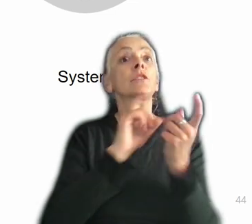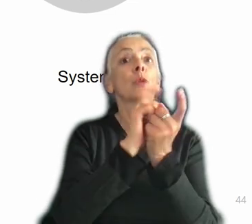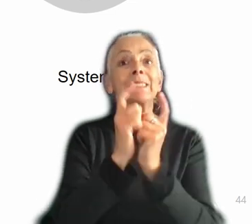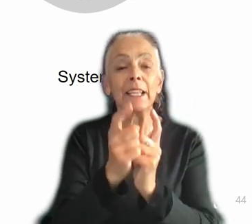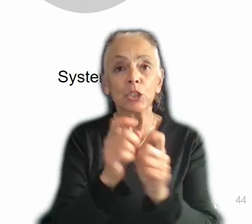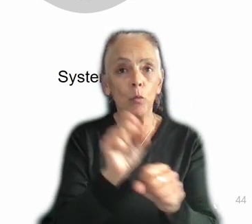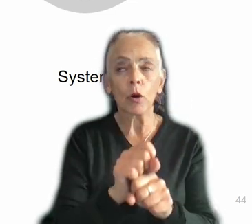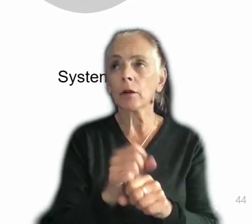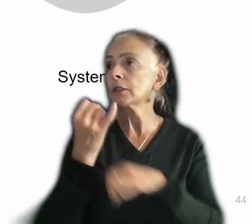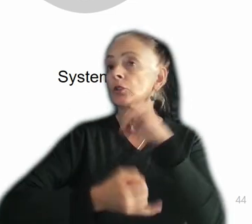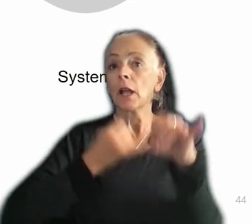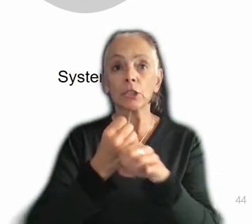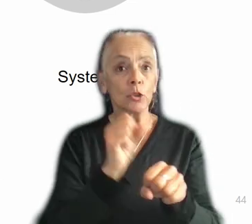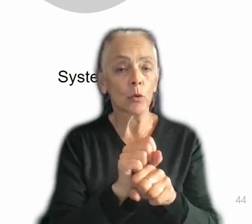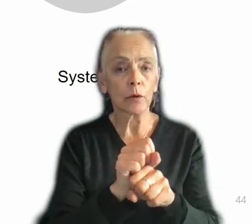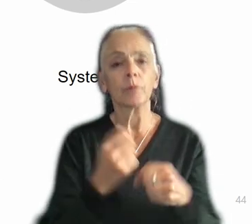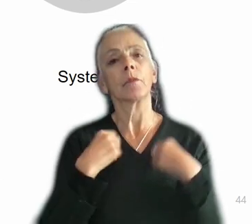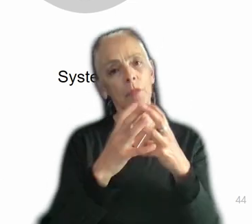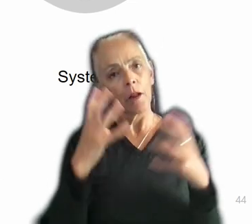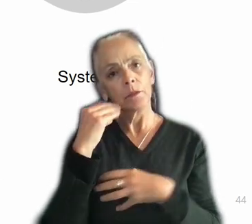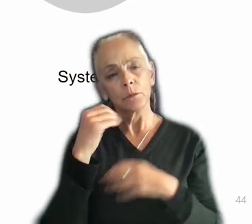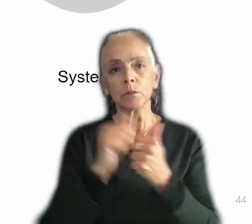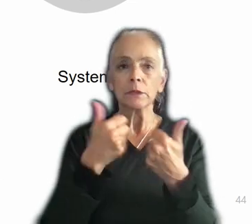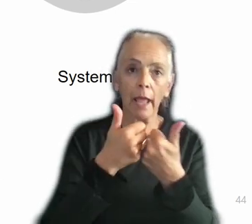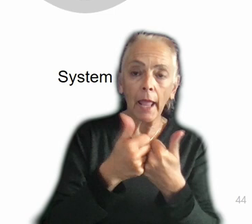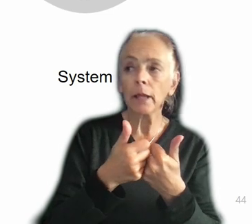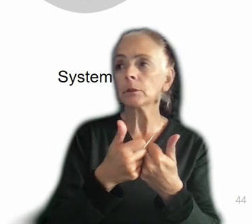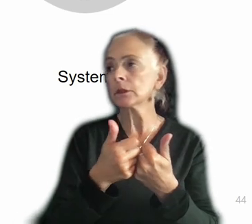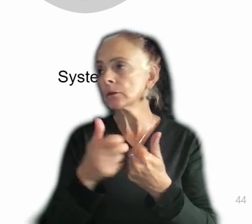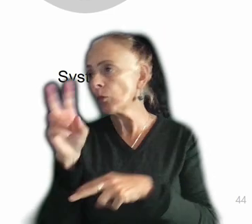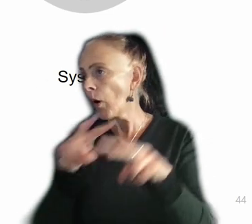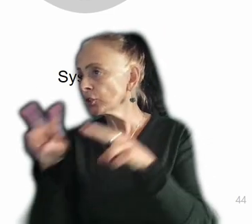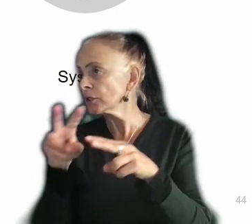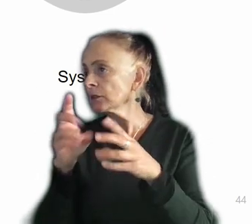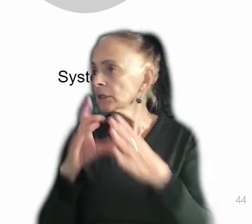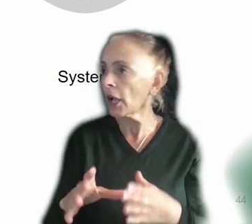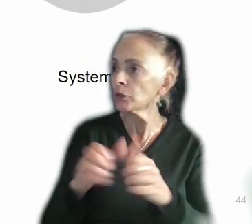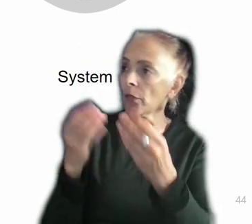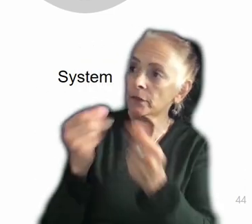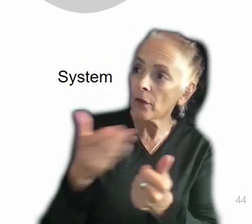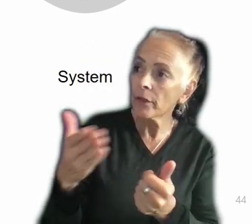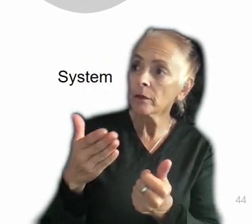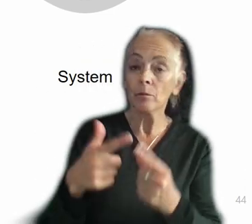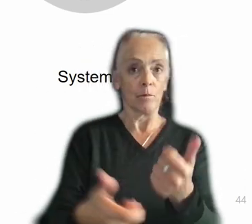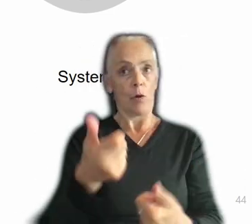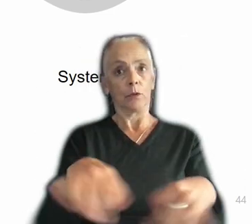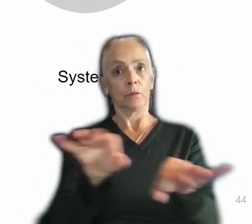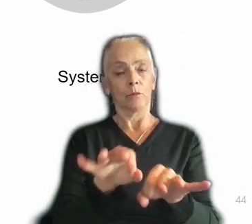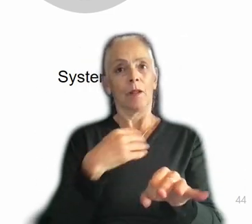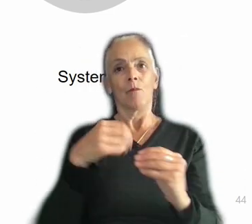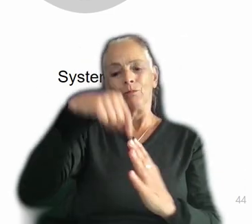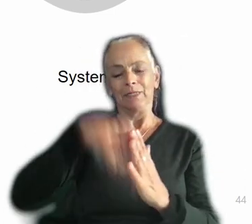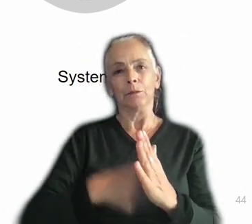I have a lot of experience with games and with watching designers solve things. But more importantly, perhaps, I have a deeper understanding of production. Like, I have a